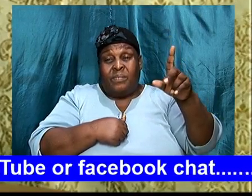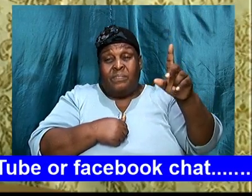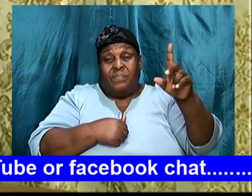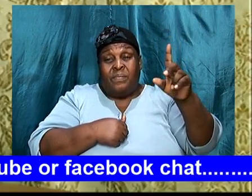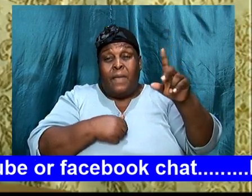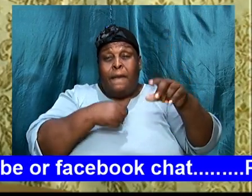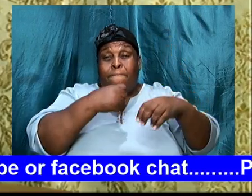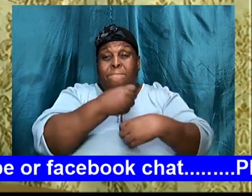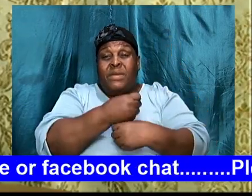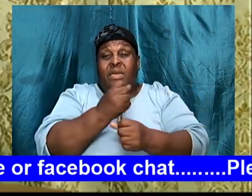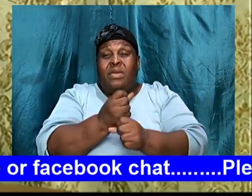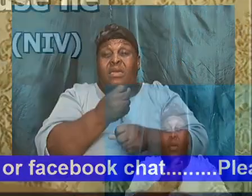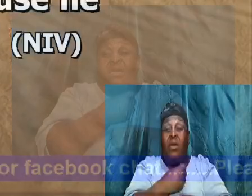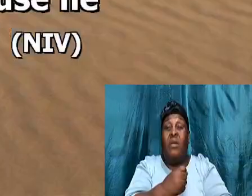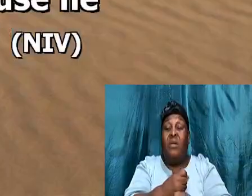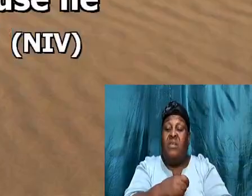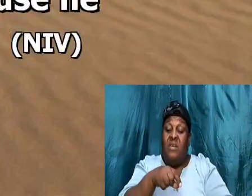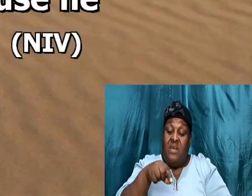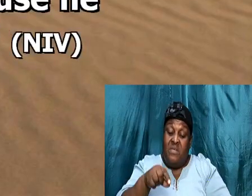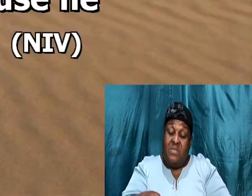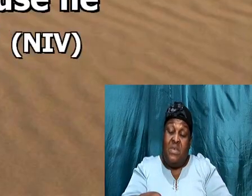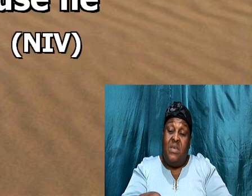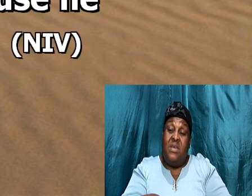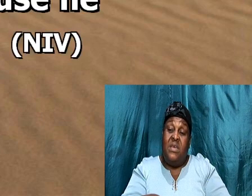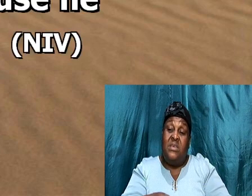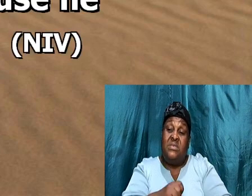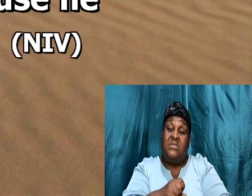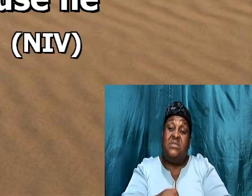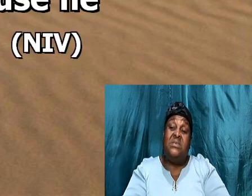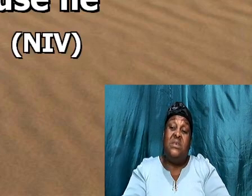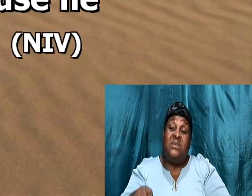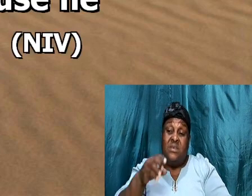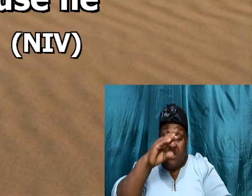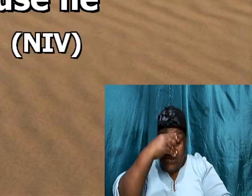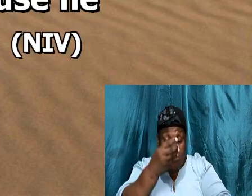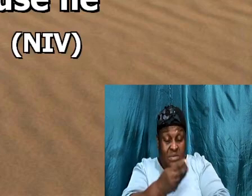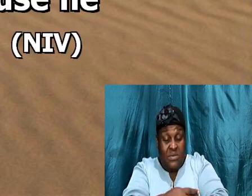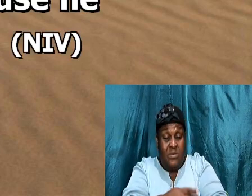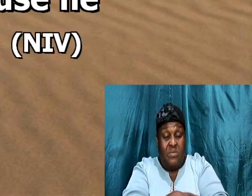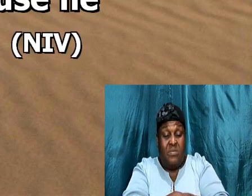make of the slave, the son of the slave woman,